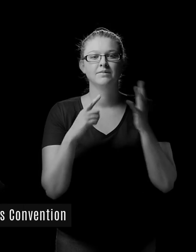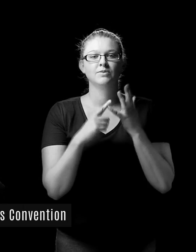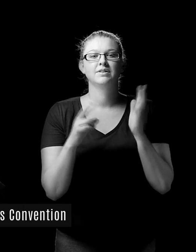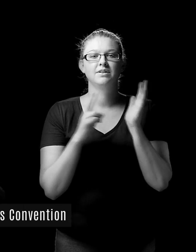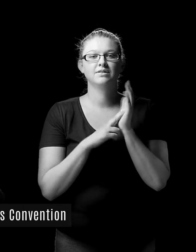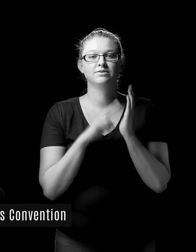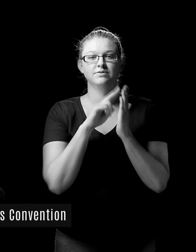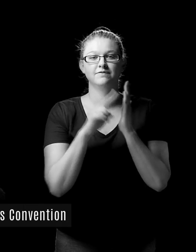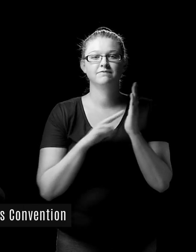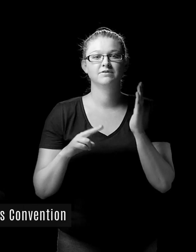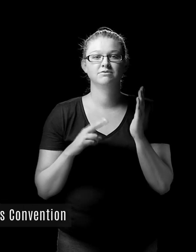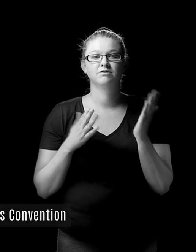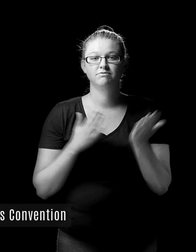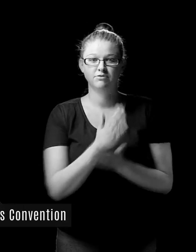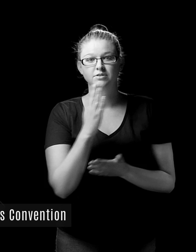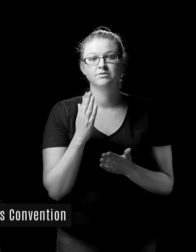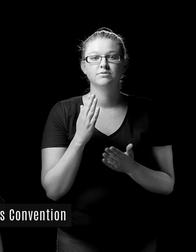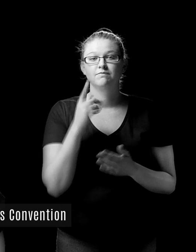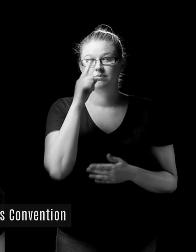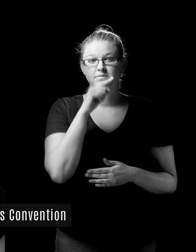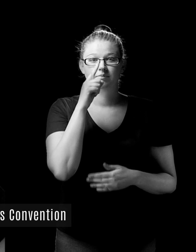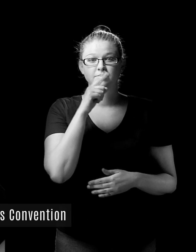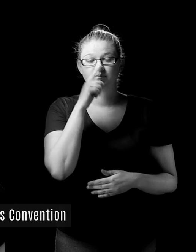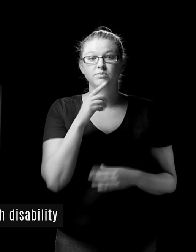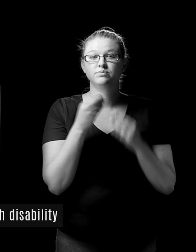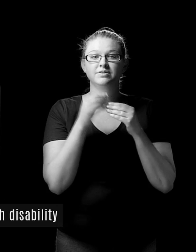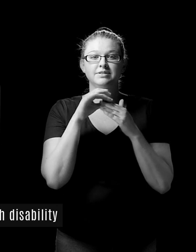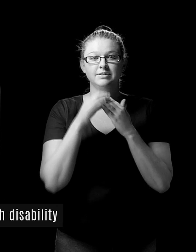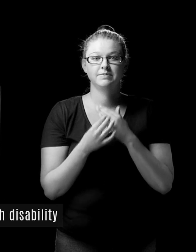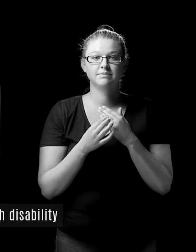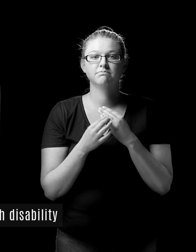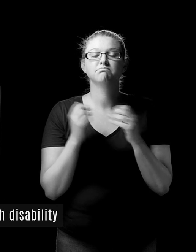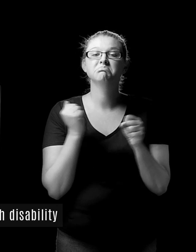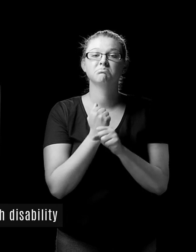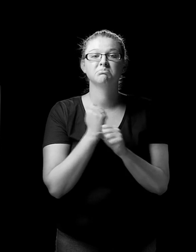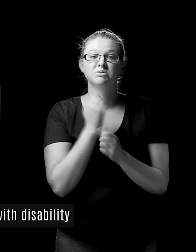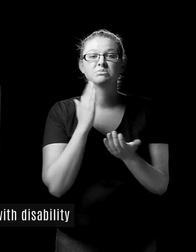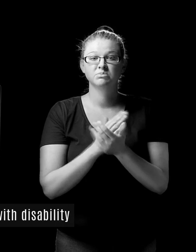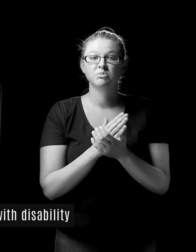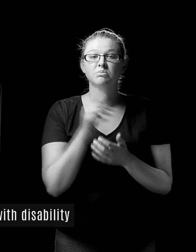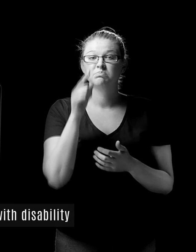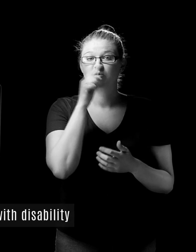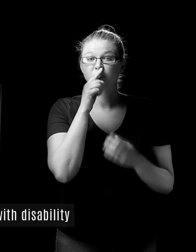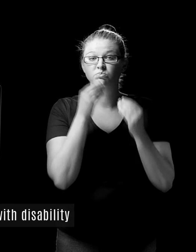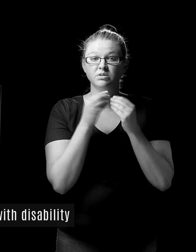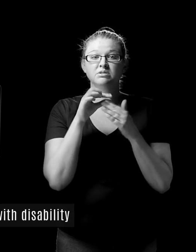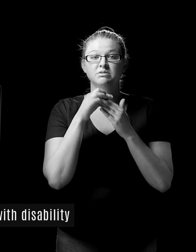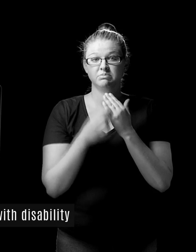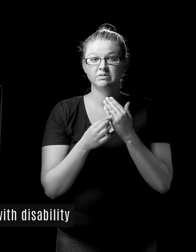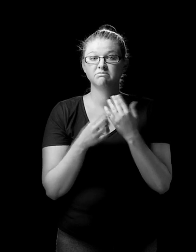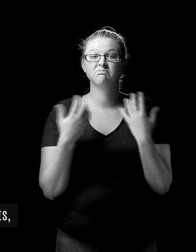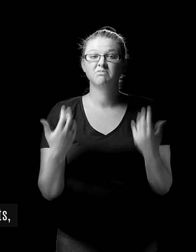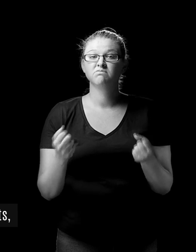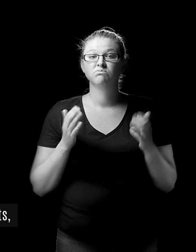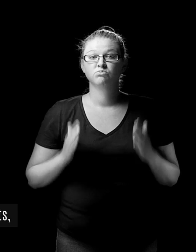The aim of the United Nations Convention on the Rights of People with Disabilities is to make sure that people with